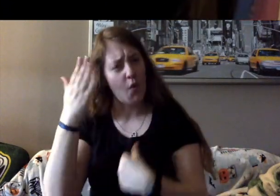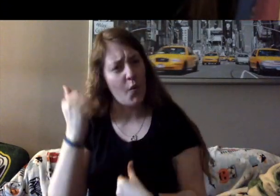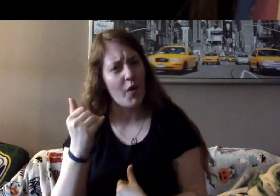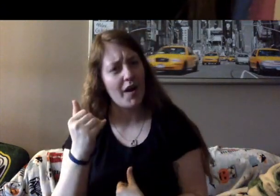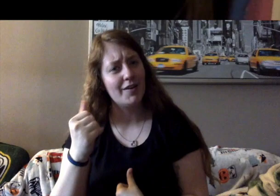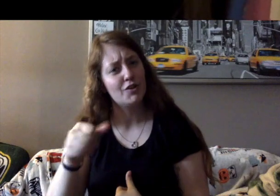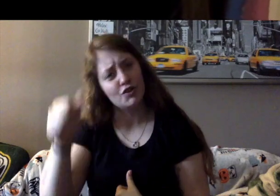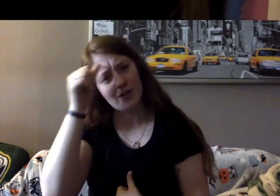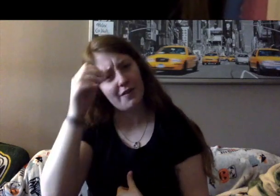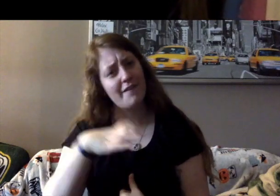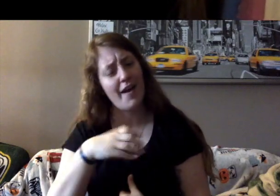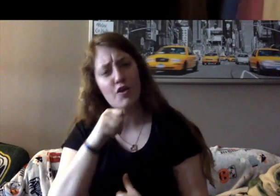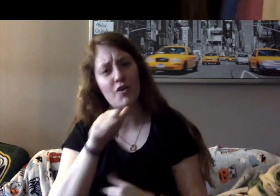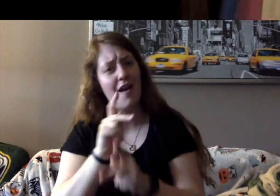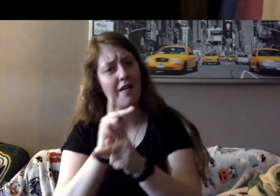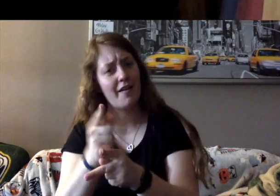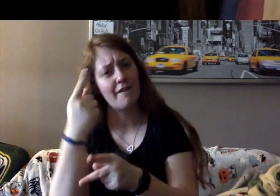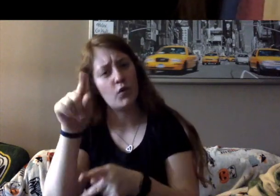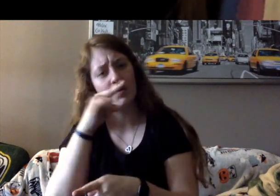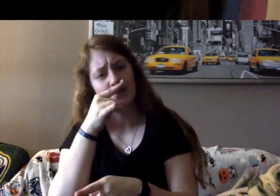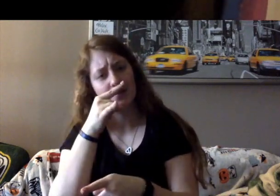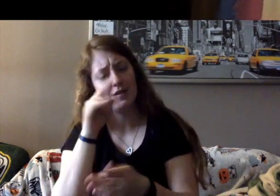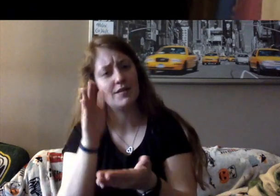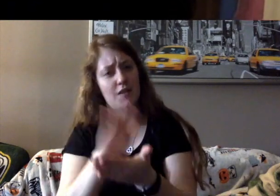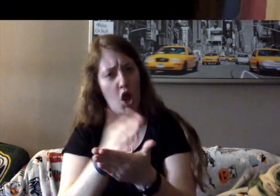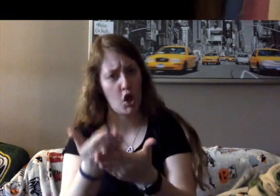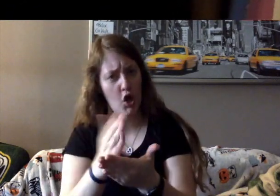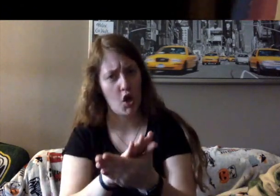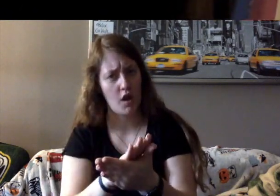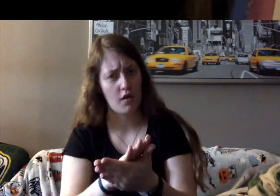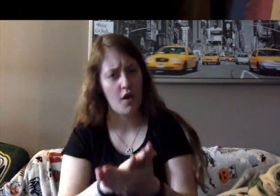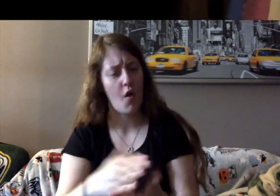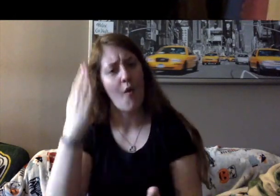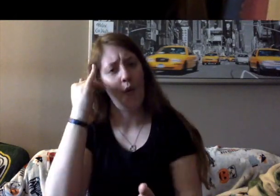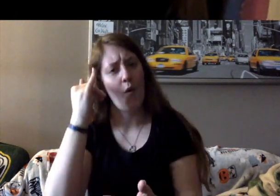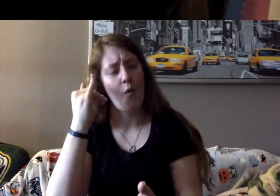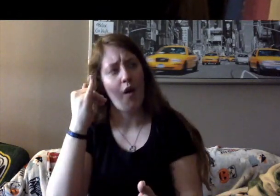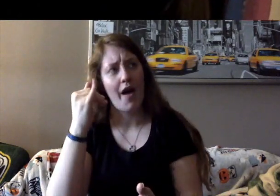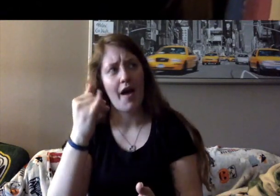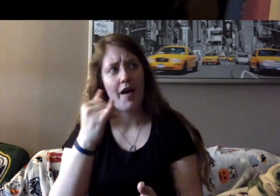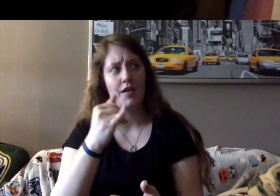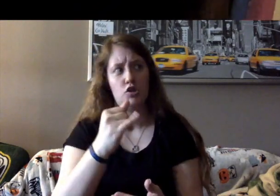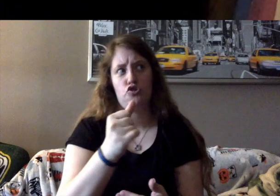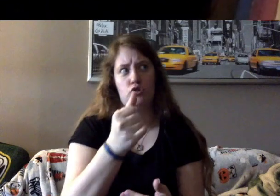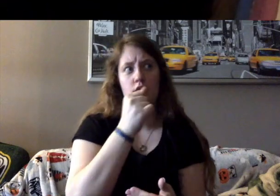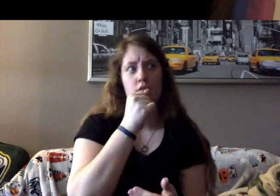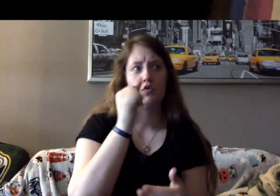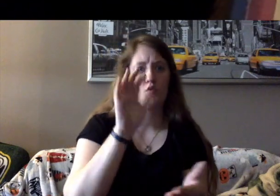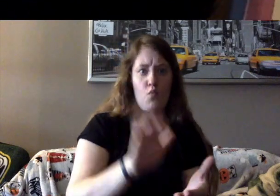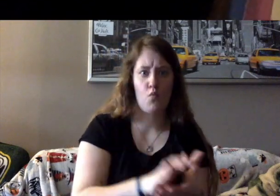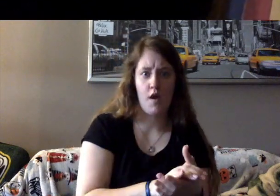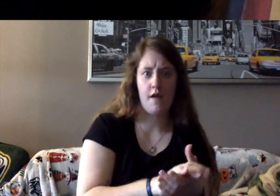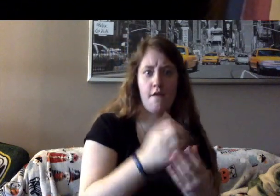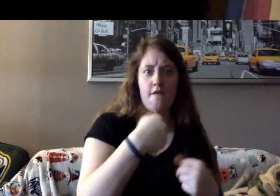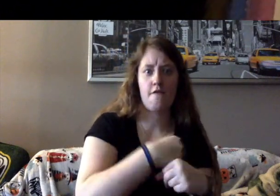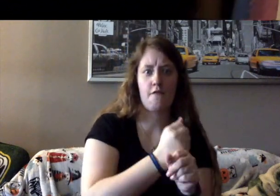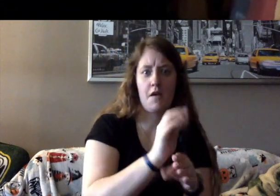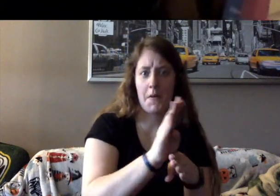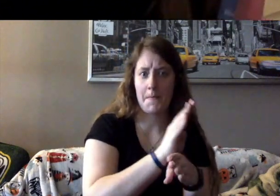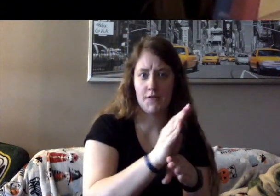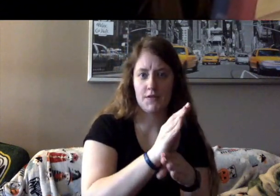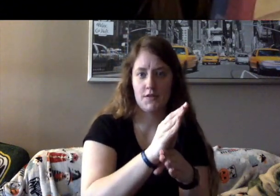cook the meals? Why shouldn't his wife run a business? These were fresh ideas in the